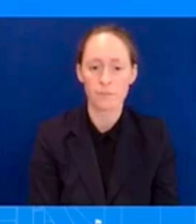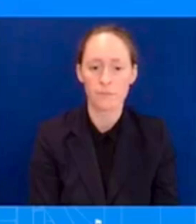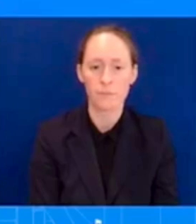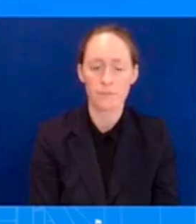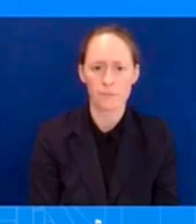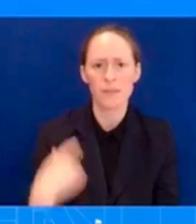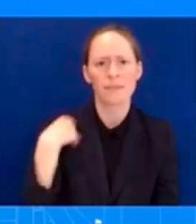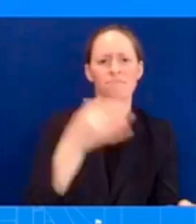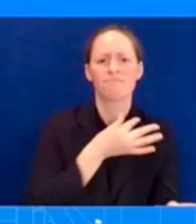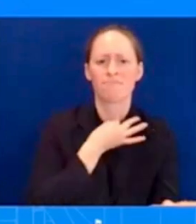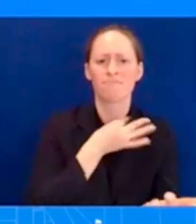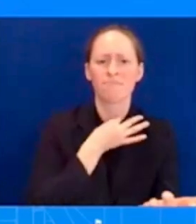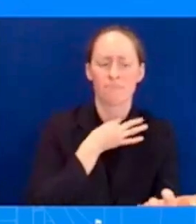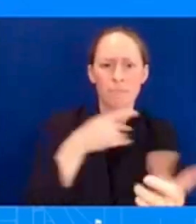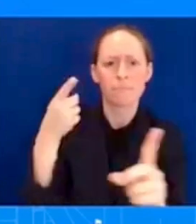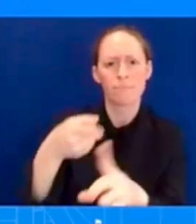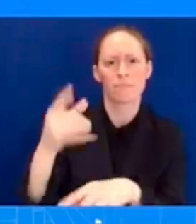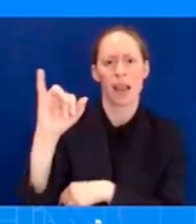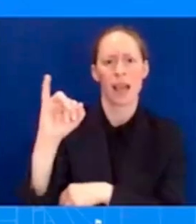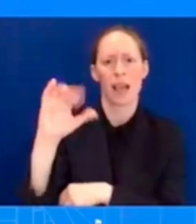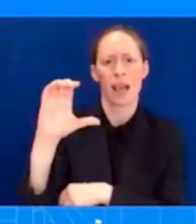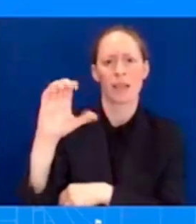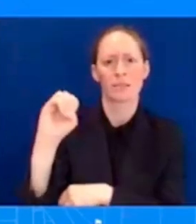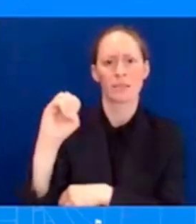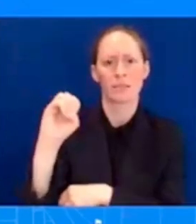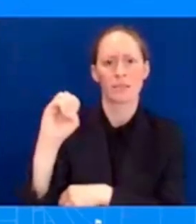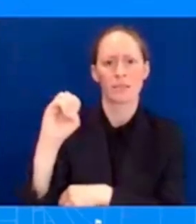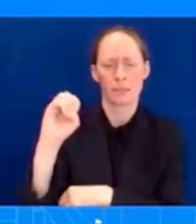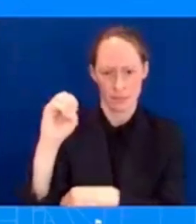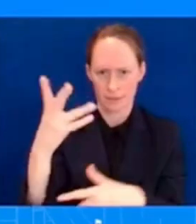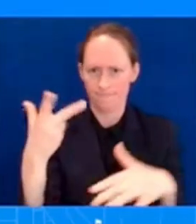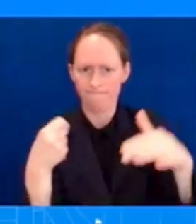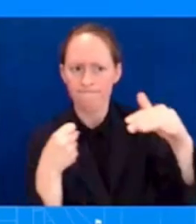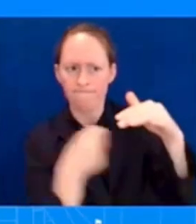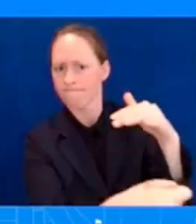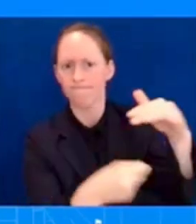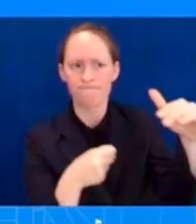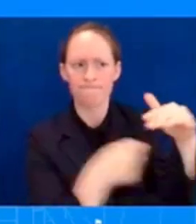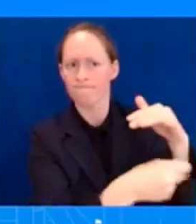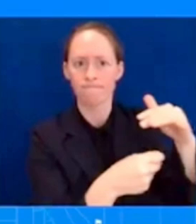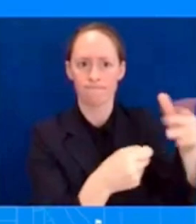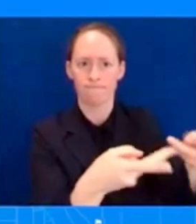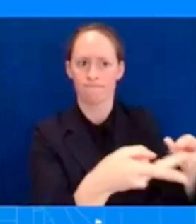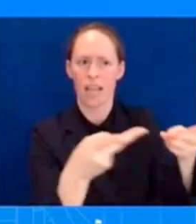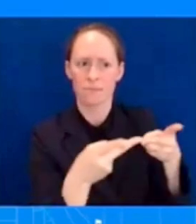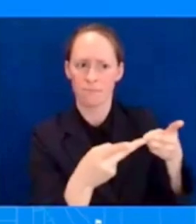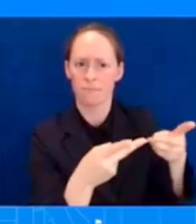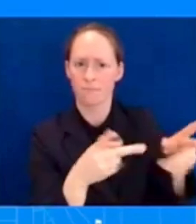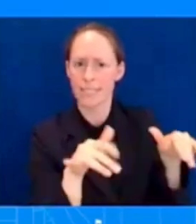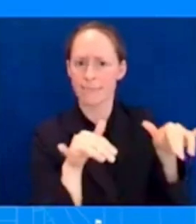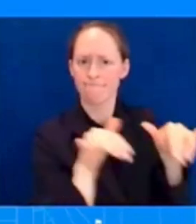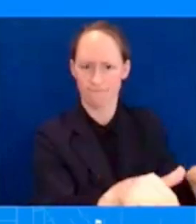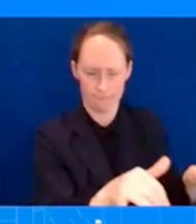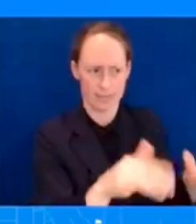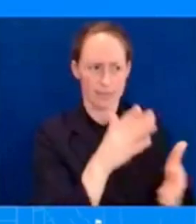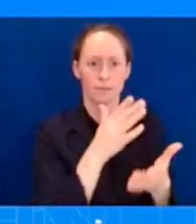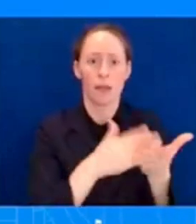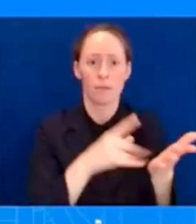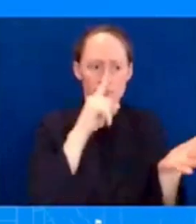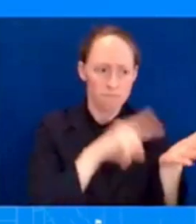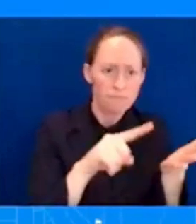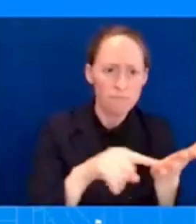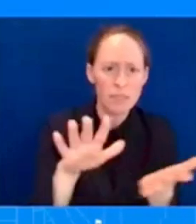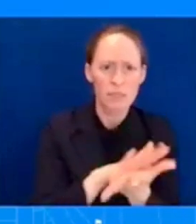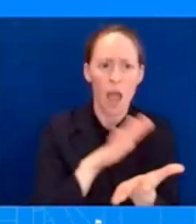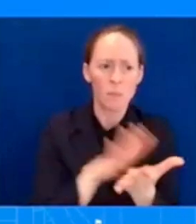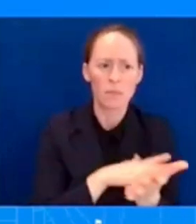privately controlled ice detention facilities. And some of these documents show that there were egregious behaviors going on, negligent care. I know